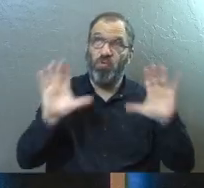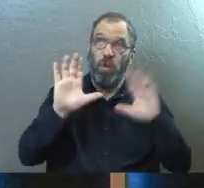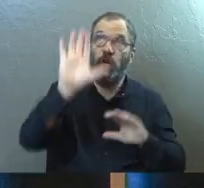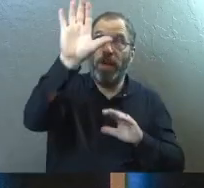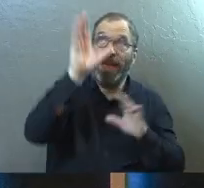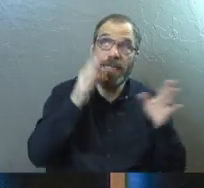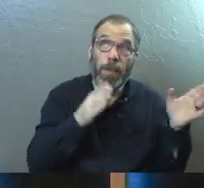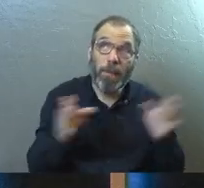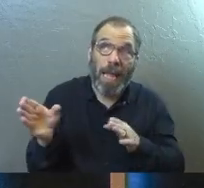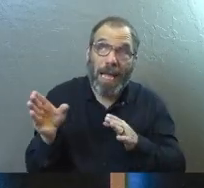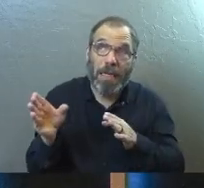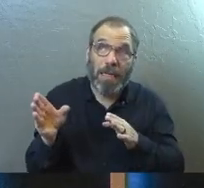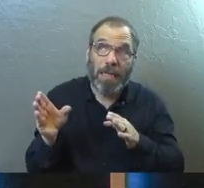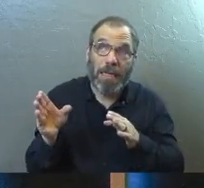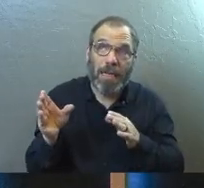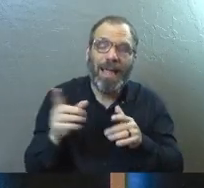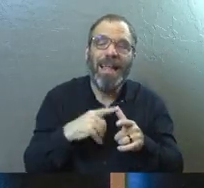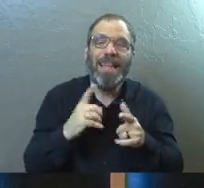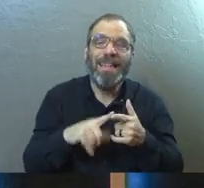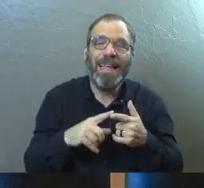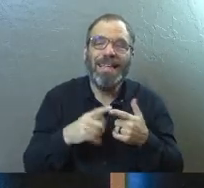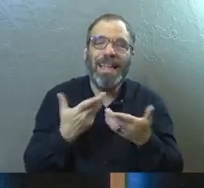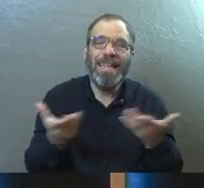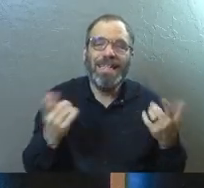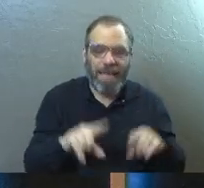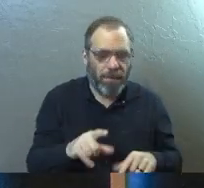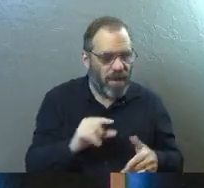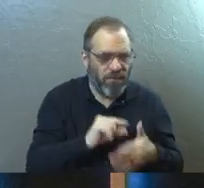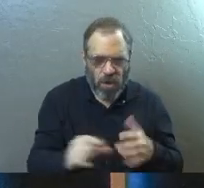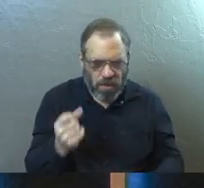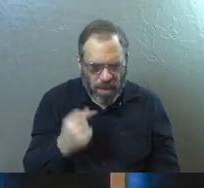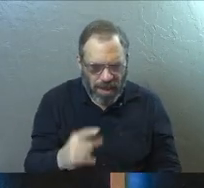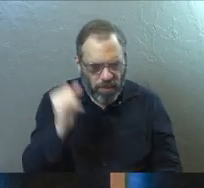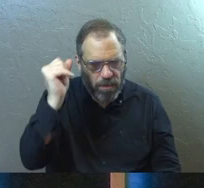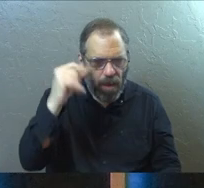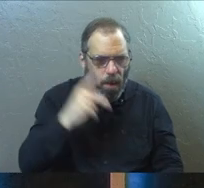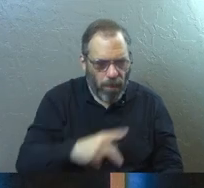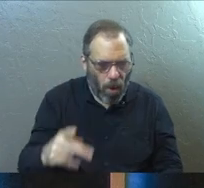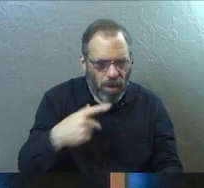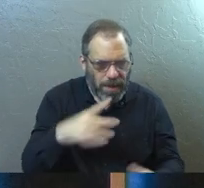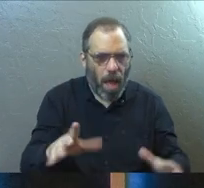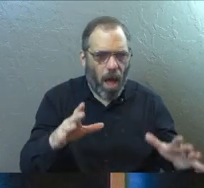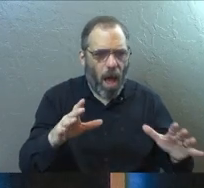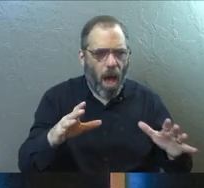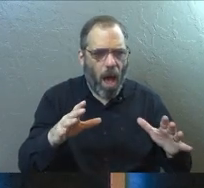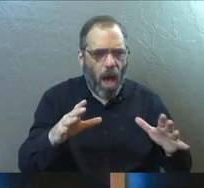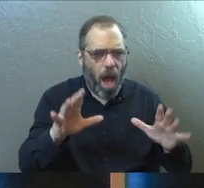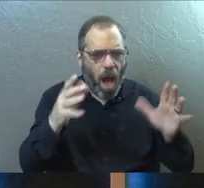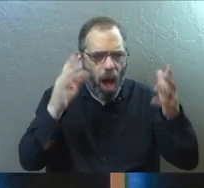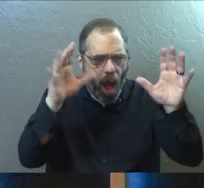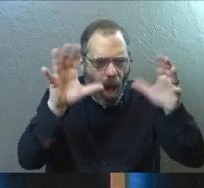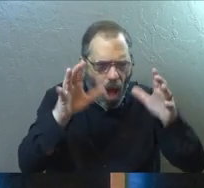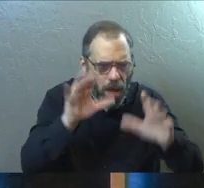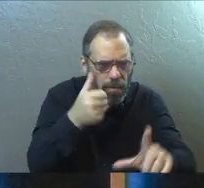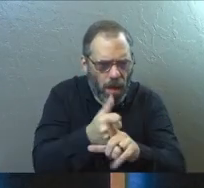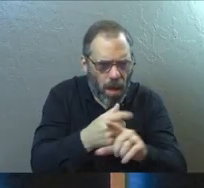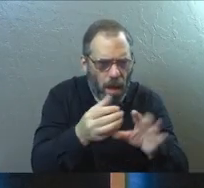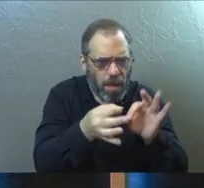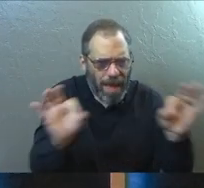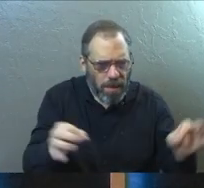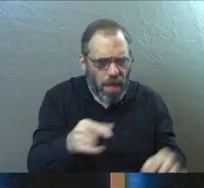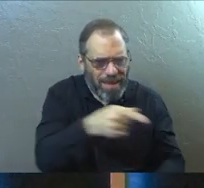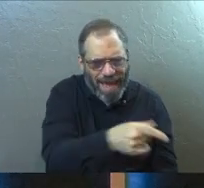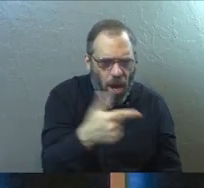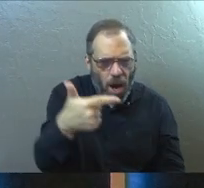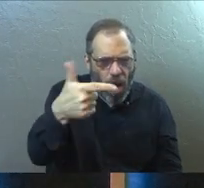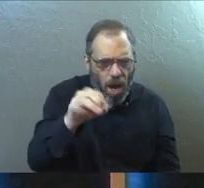God's plan, things happen. Verse 11, when the crowd saw what Paul had done, they shouted in their local dialect, these men are gods